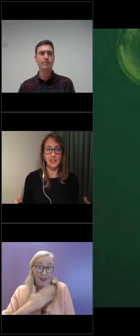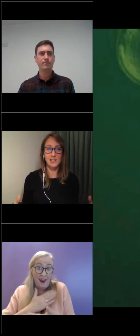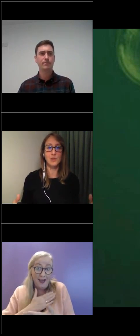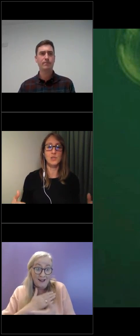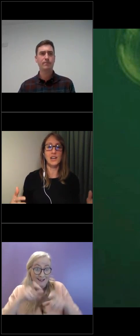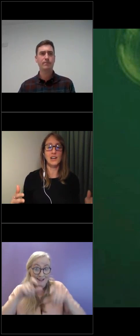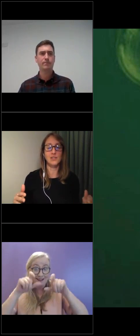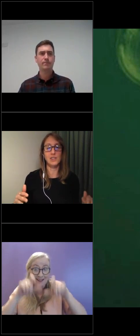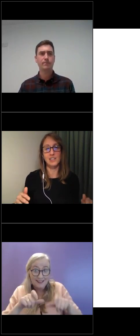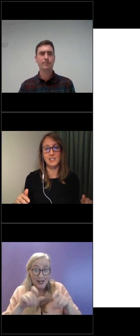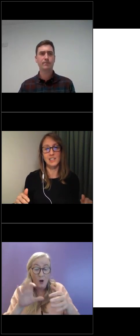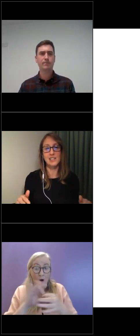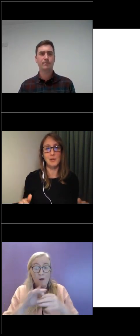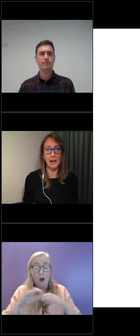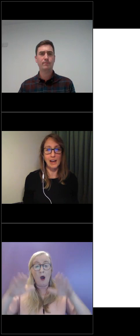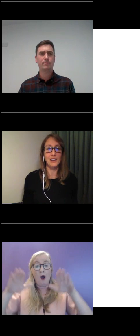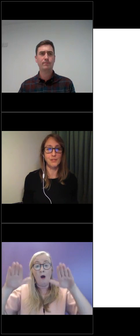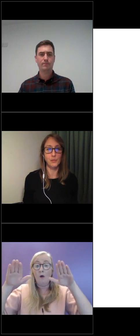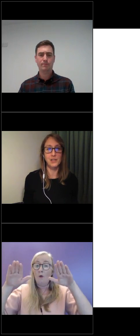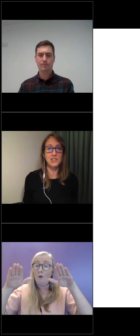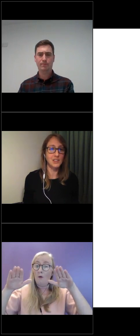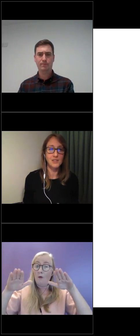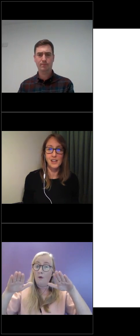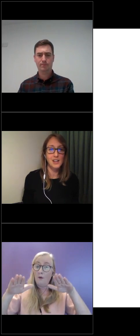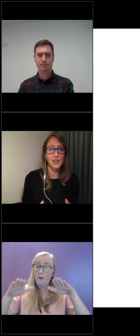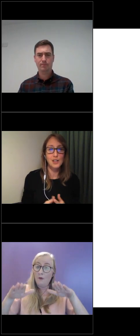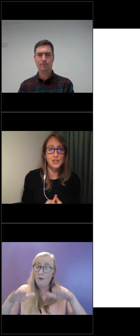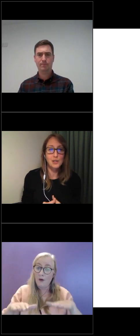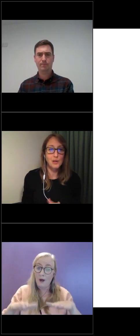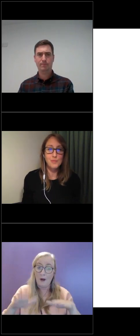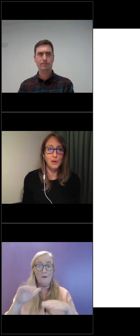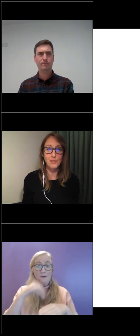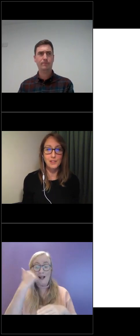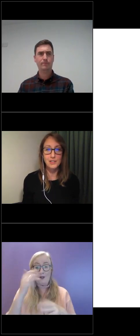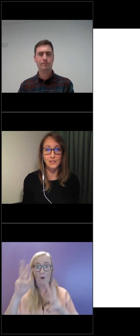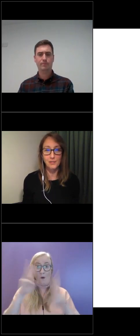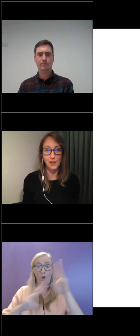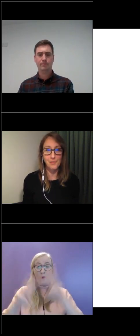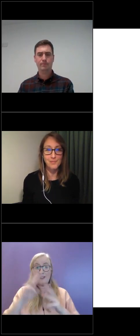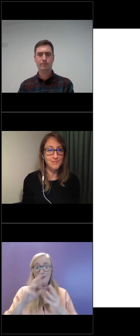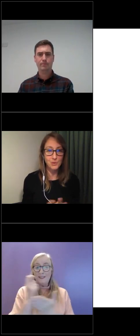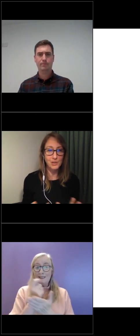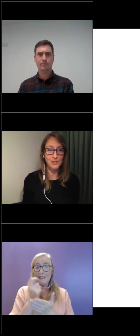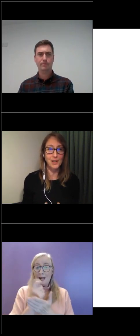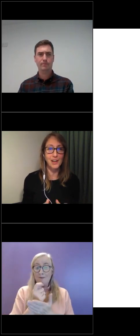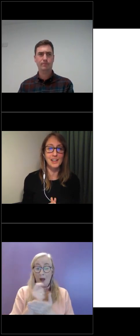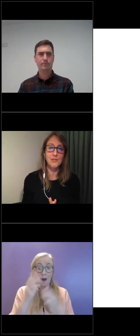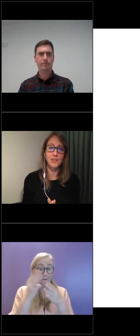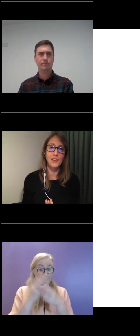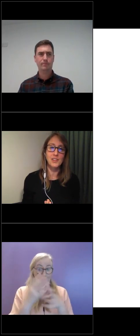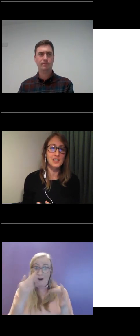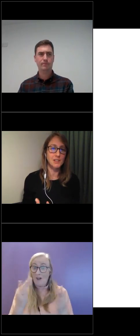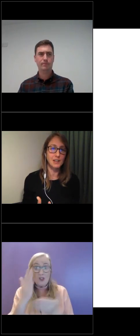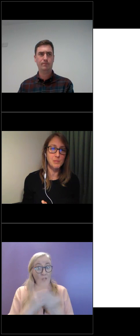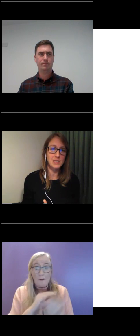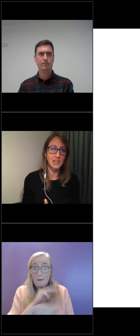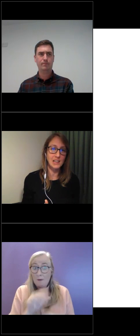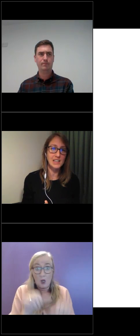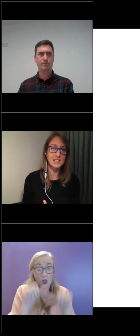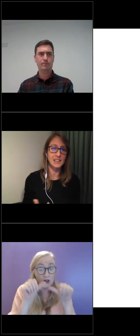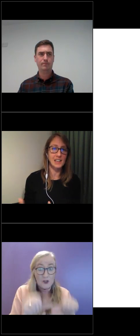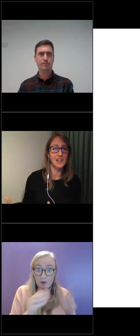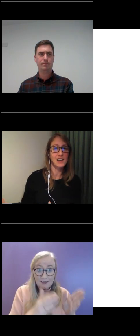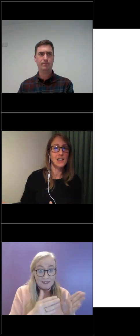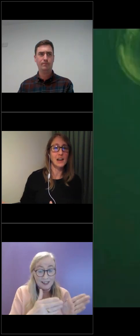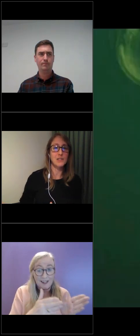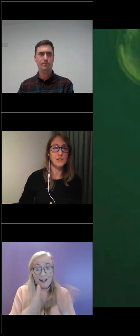a slow down and easing back for winter is is perfect for them. Totally fine. And then for others, they really miss